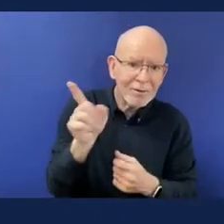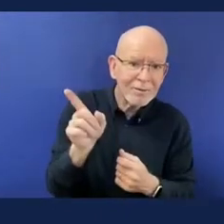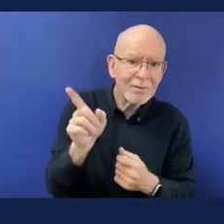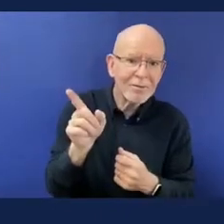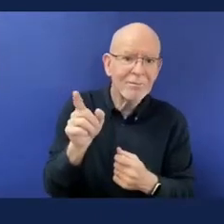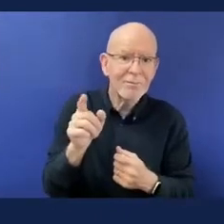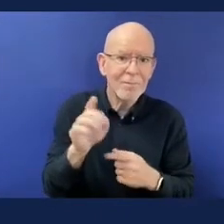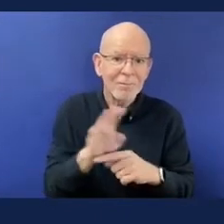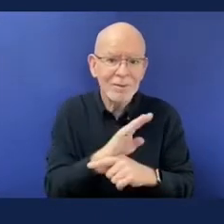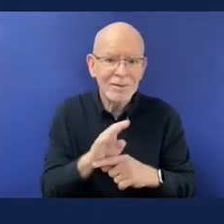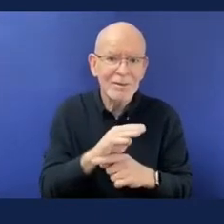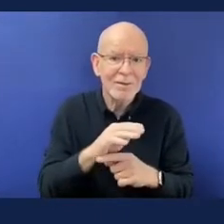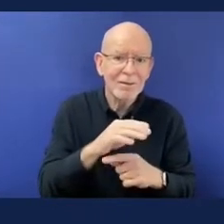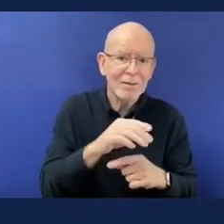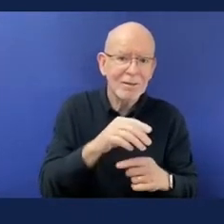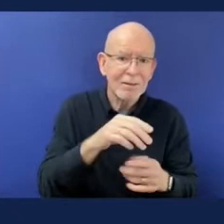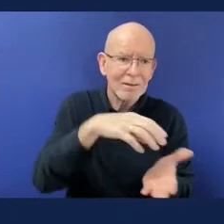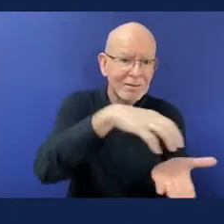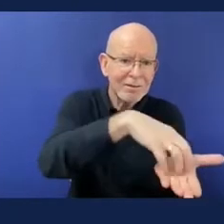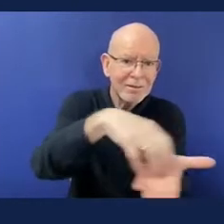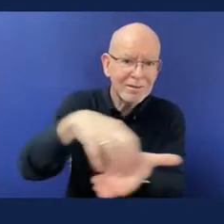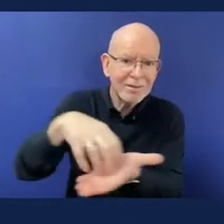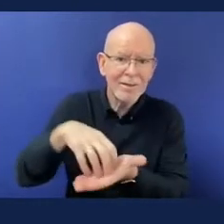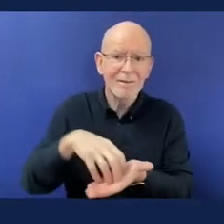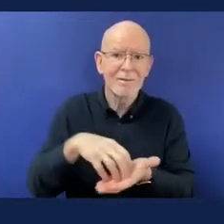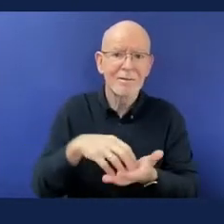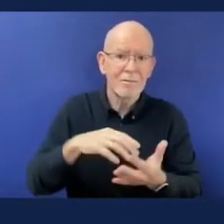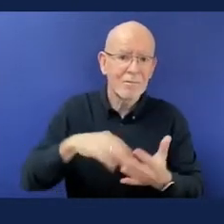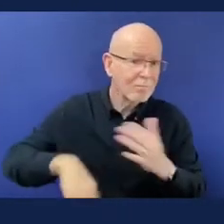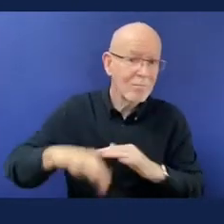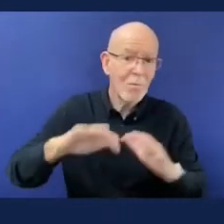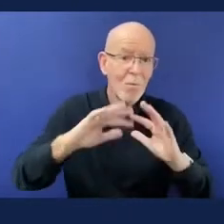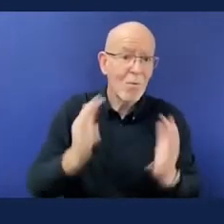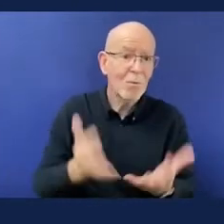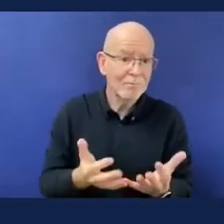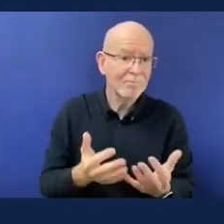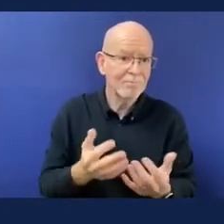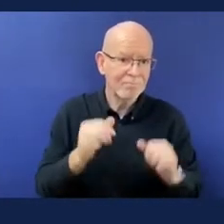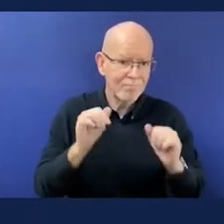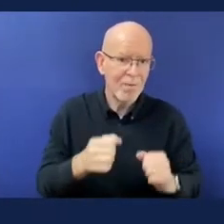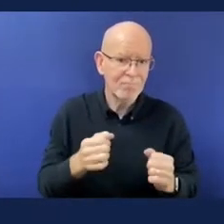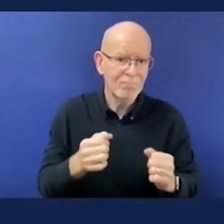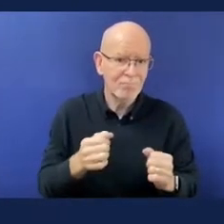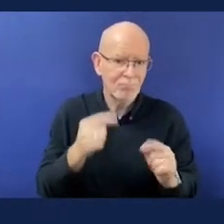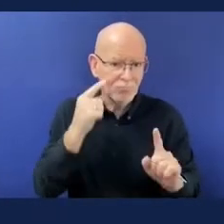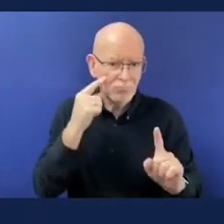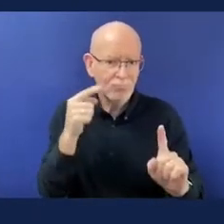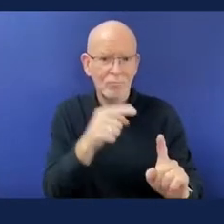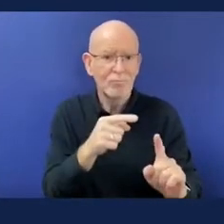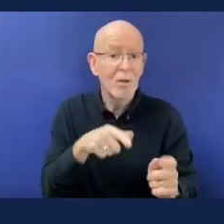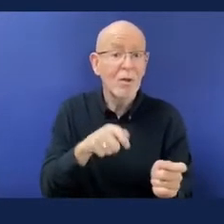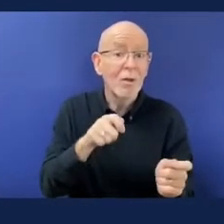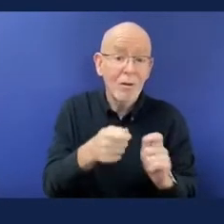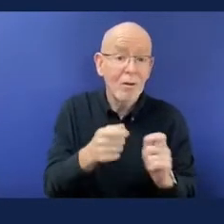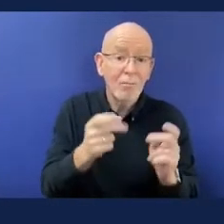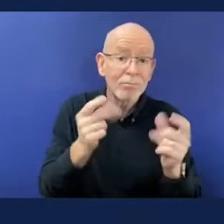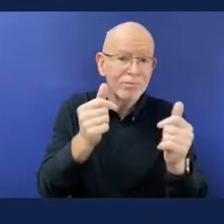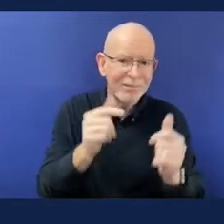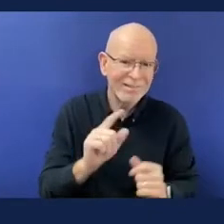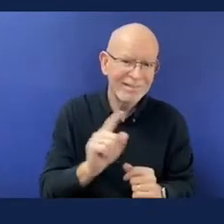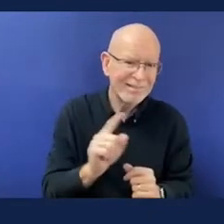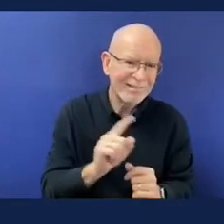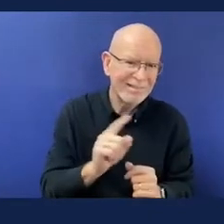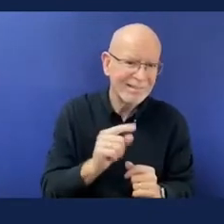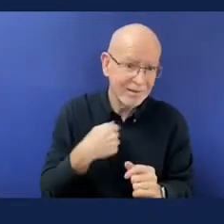square and the clock hands are pointing at 7 35 and that represents the 15 percent in the world with a